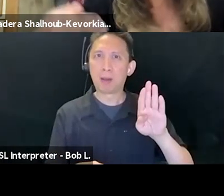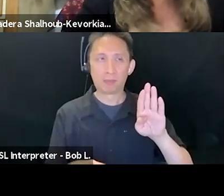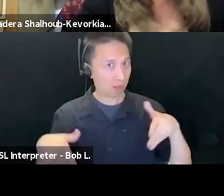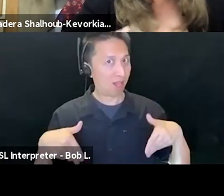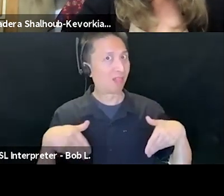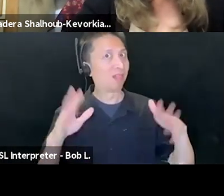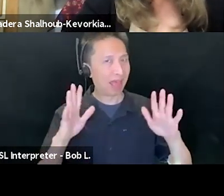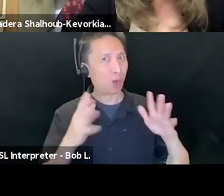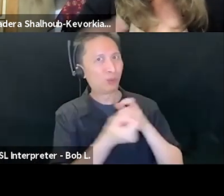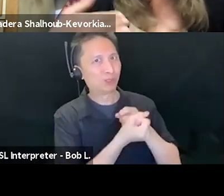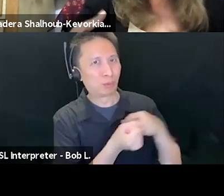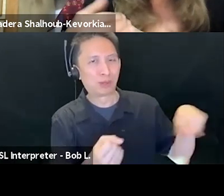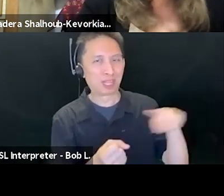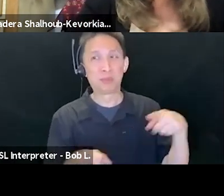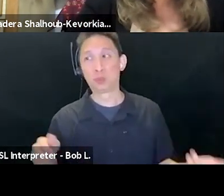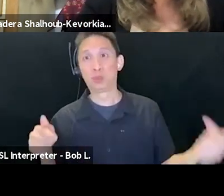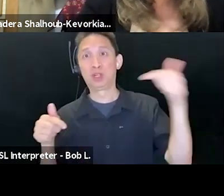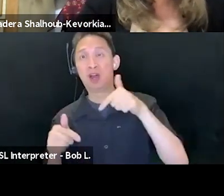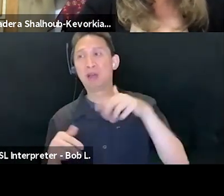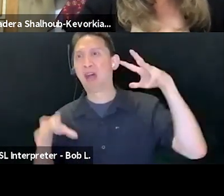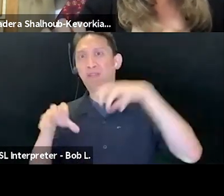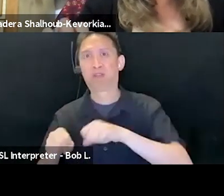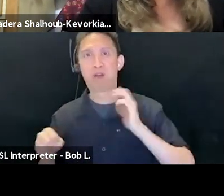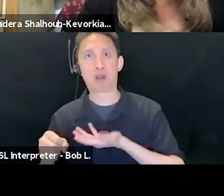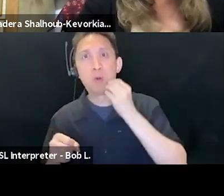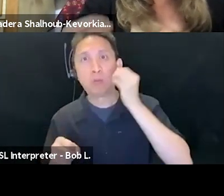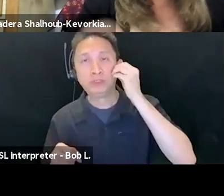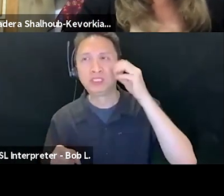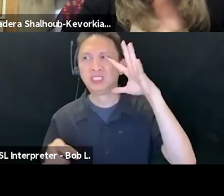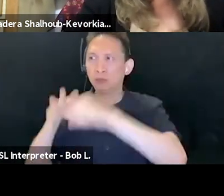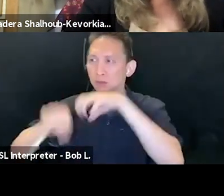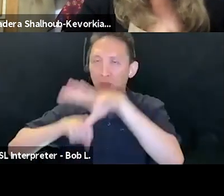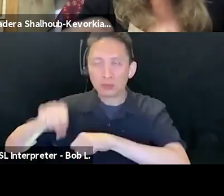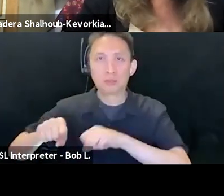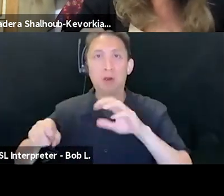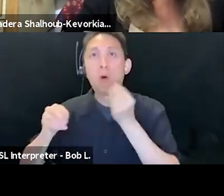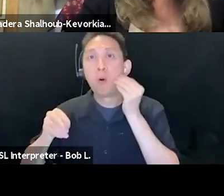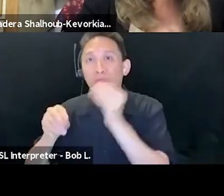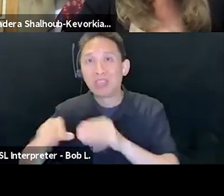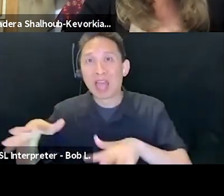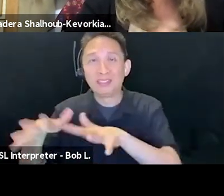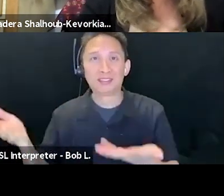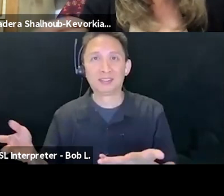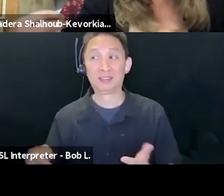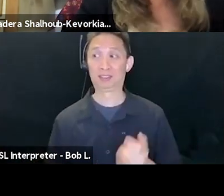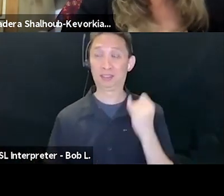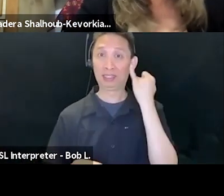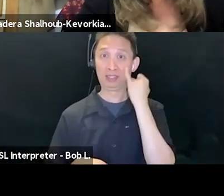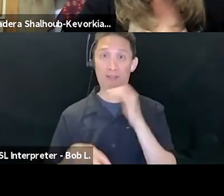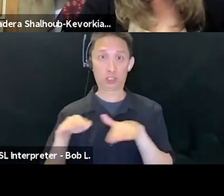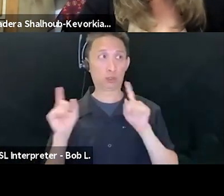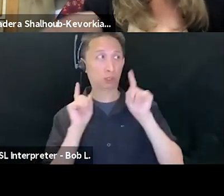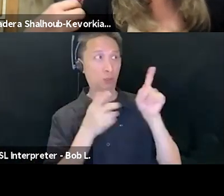to penetrate our homes and penetrate our homeland. It invades our everydayness on the way to school for kids, during